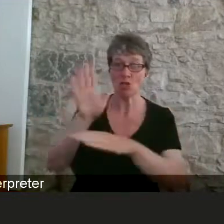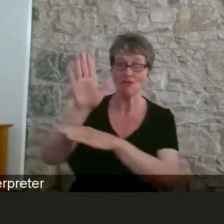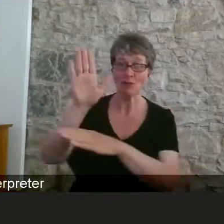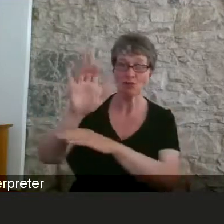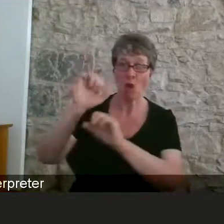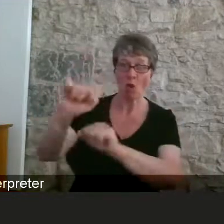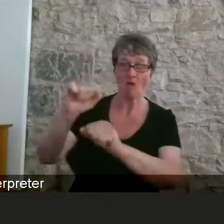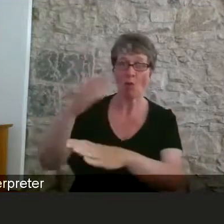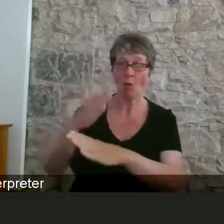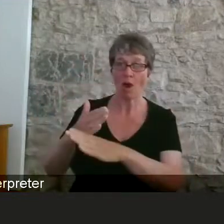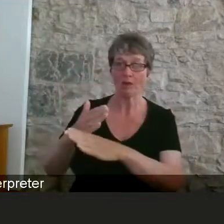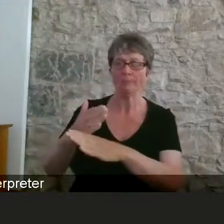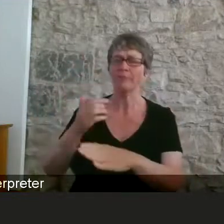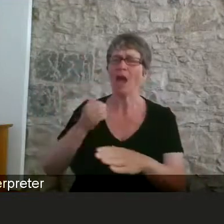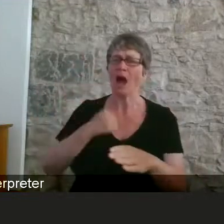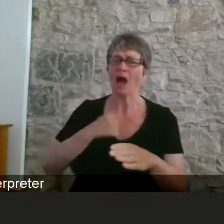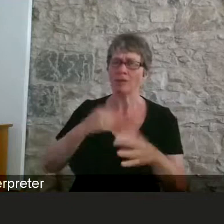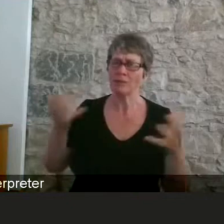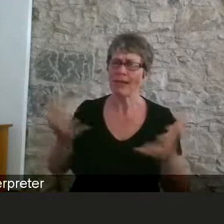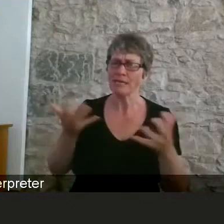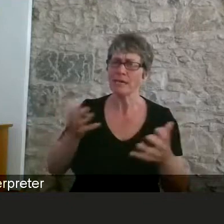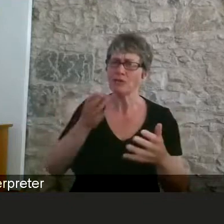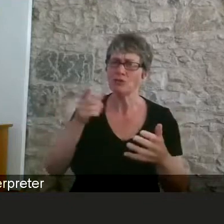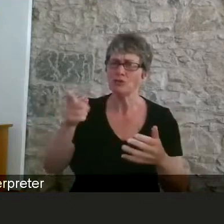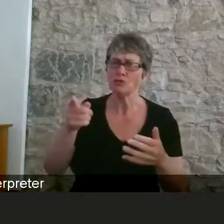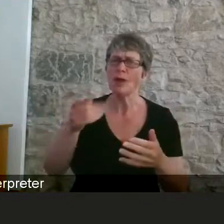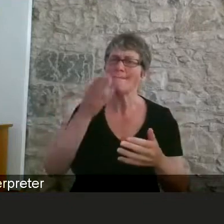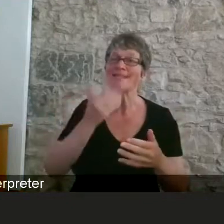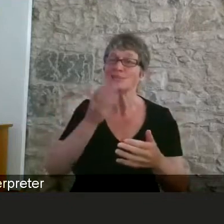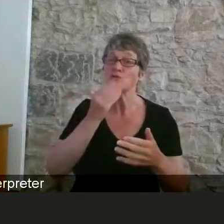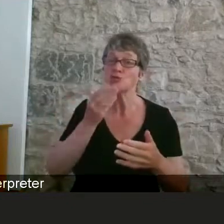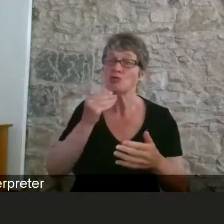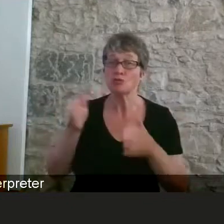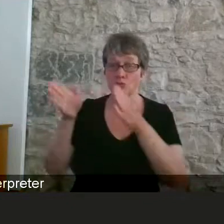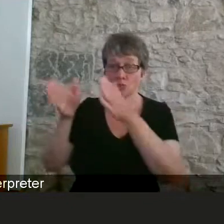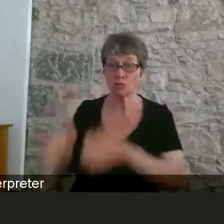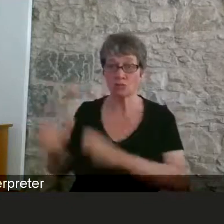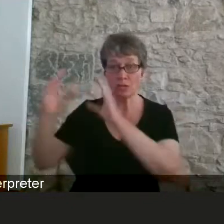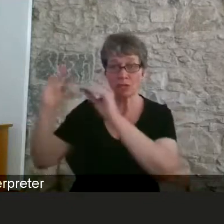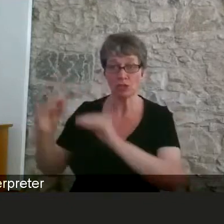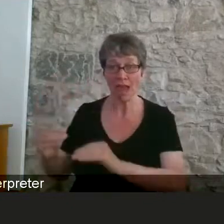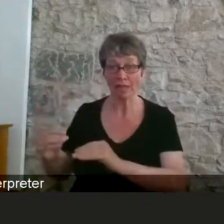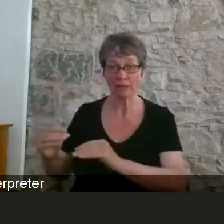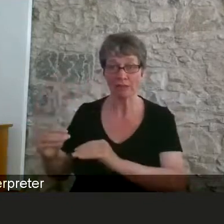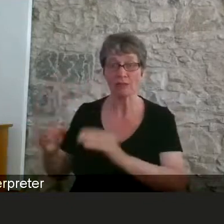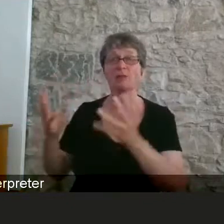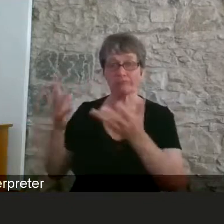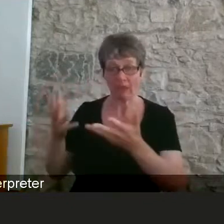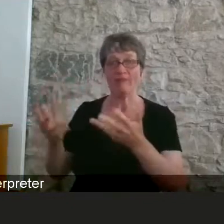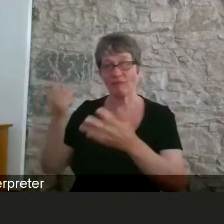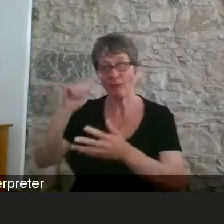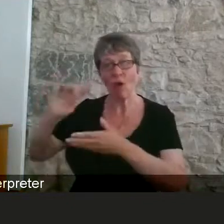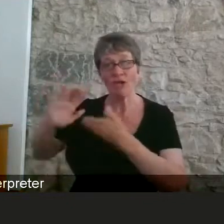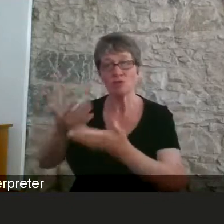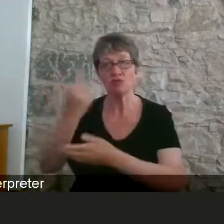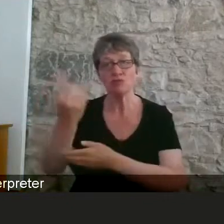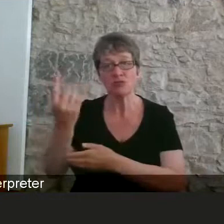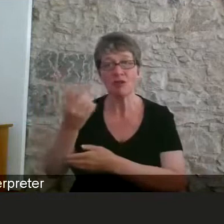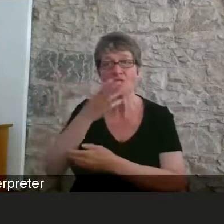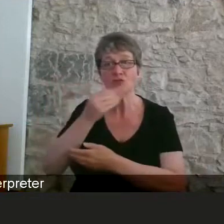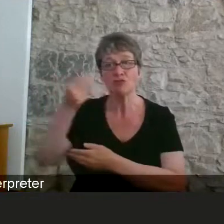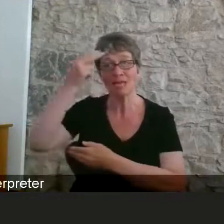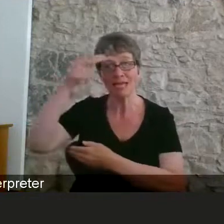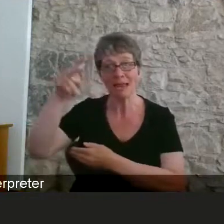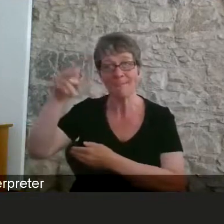all to use the question and answer box to introduce yourselves, stating your first name only in geographical location. You can also use that